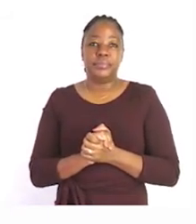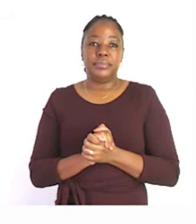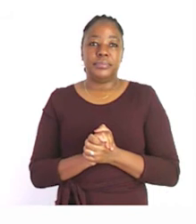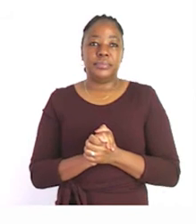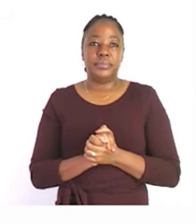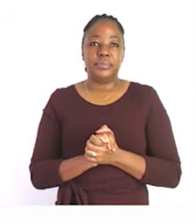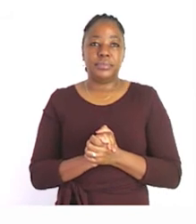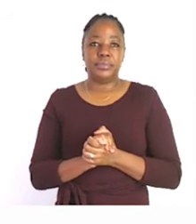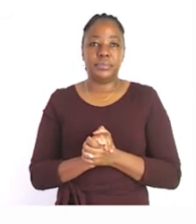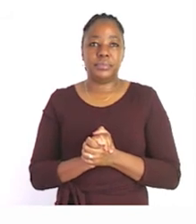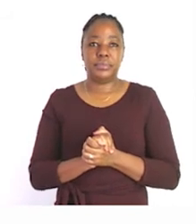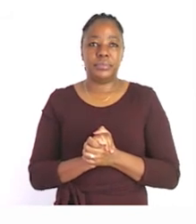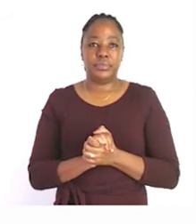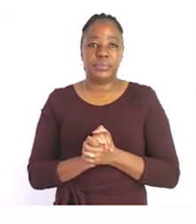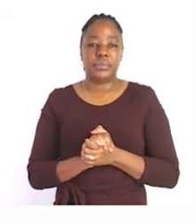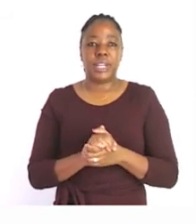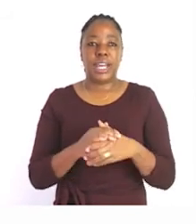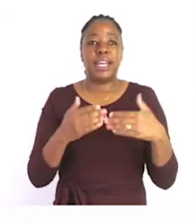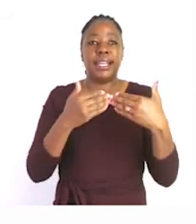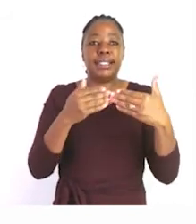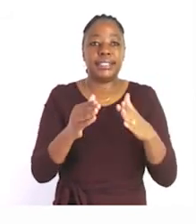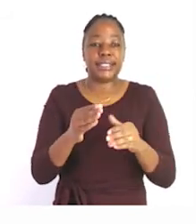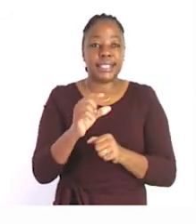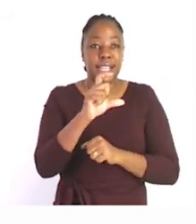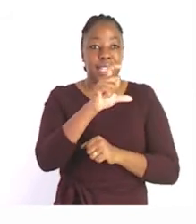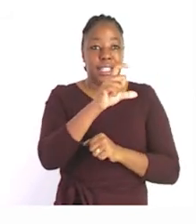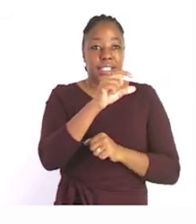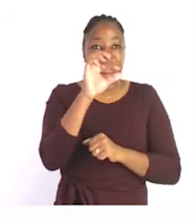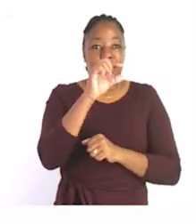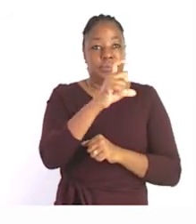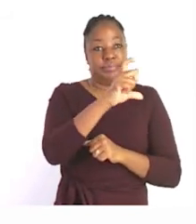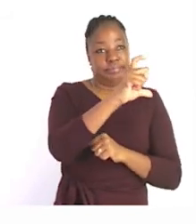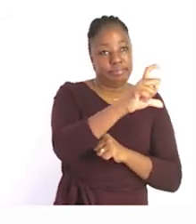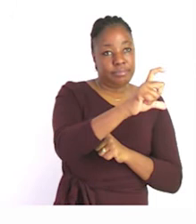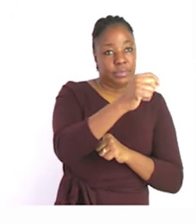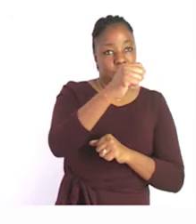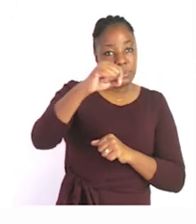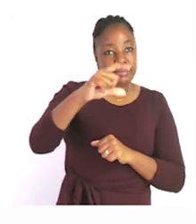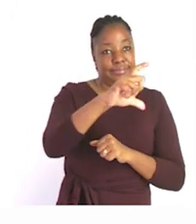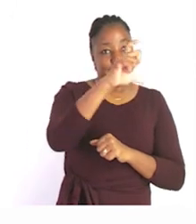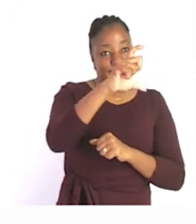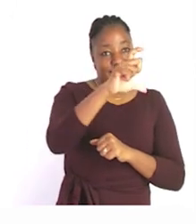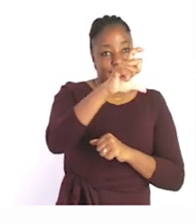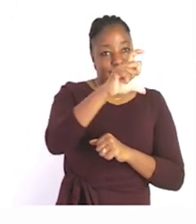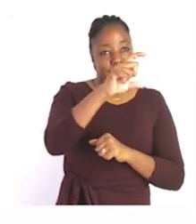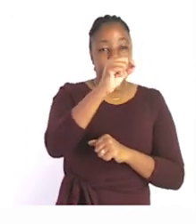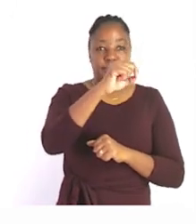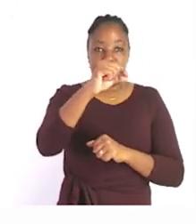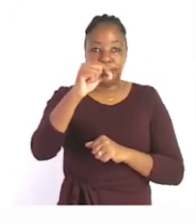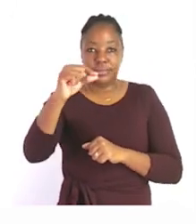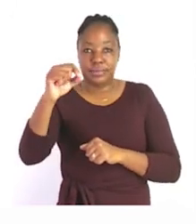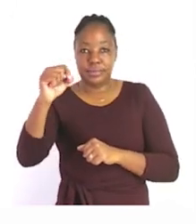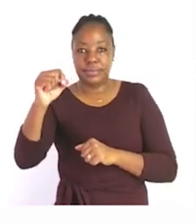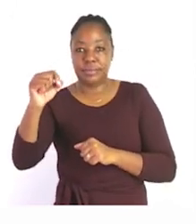each line of your poem with the letter on that line so for example we have the letter